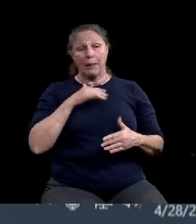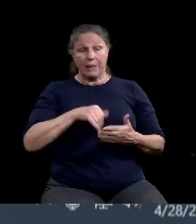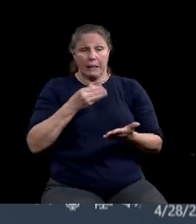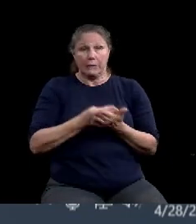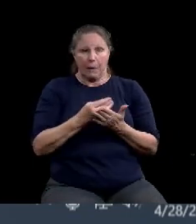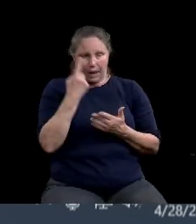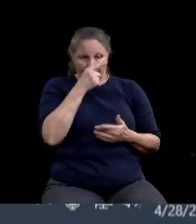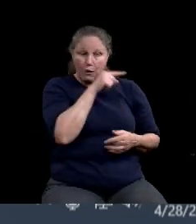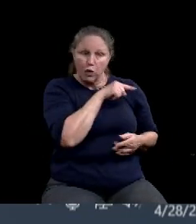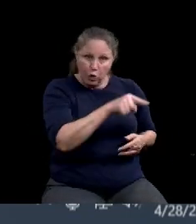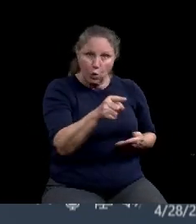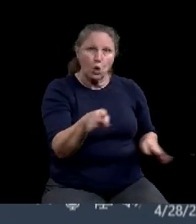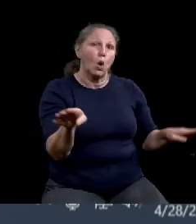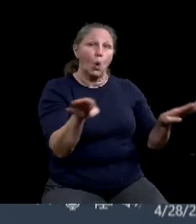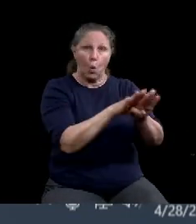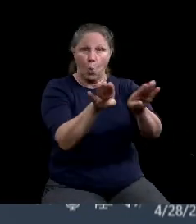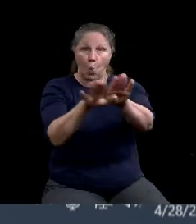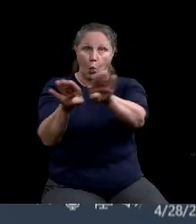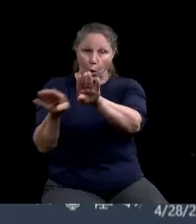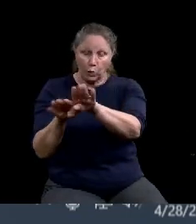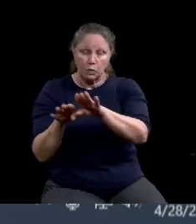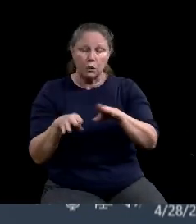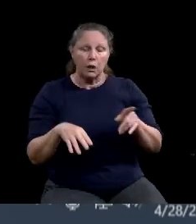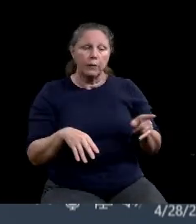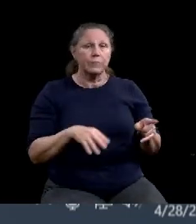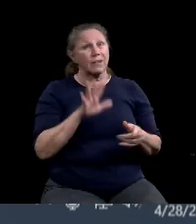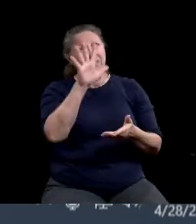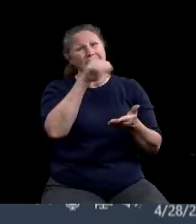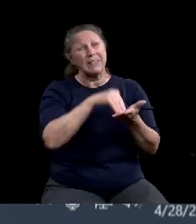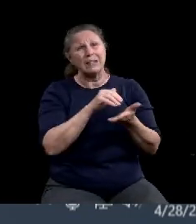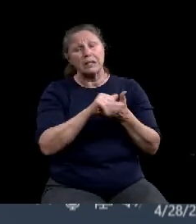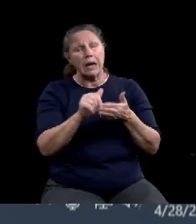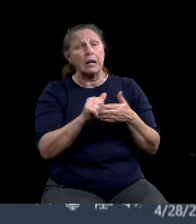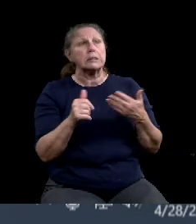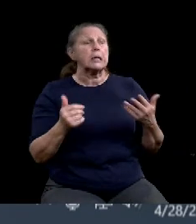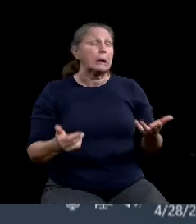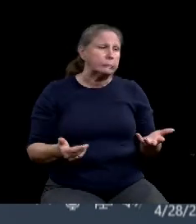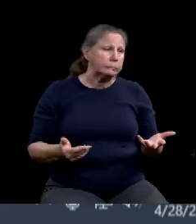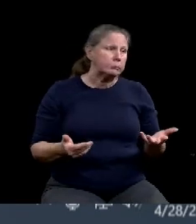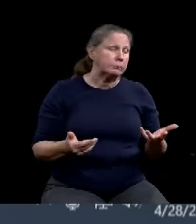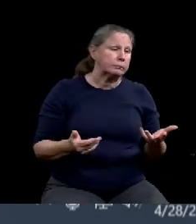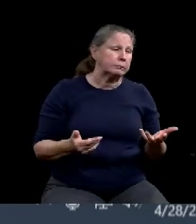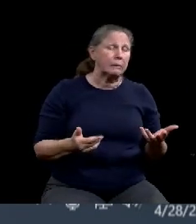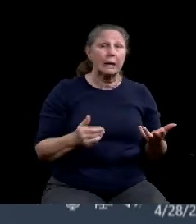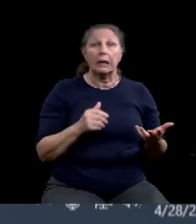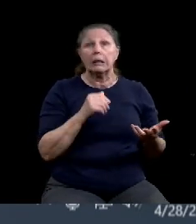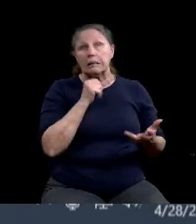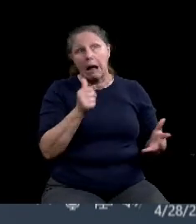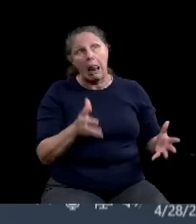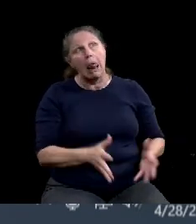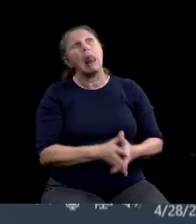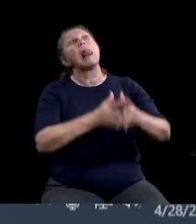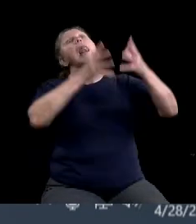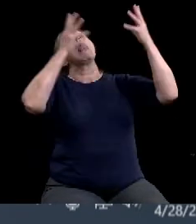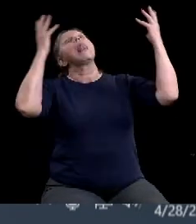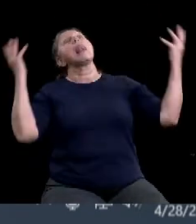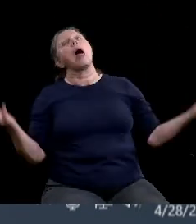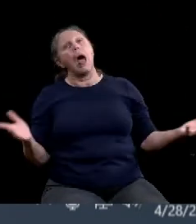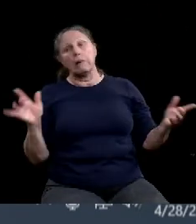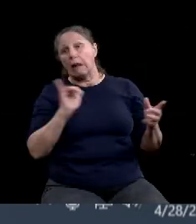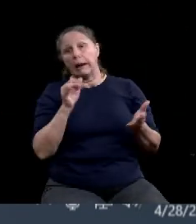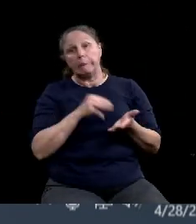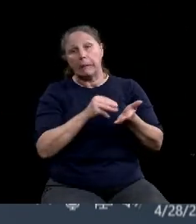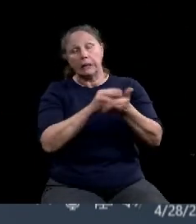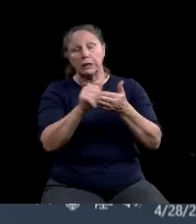I mean, $5,000 is, is not a million dollars, but it's more than the doors being closed. And I